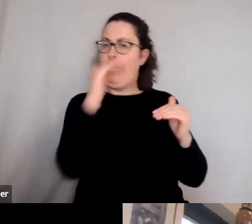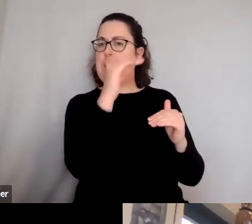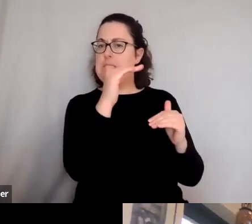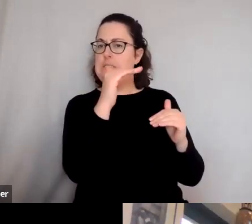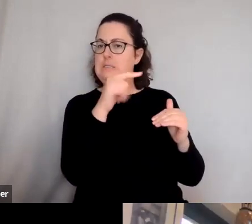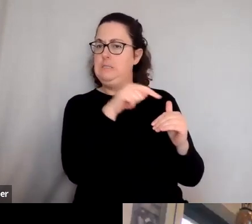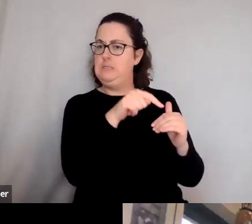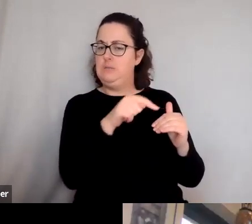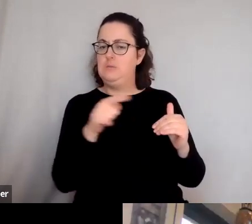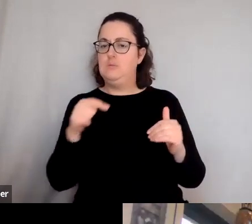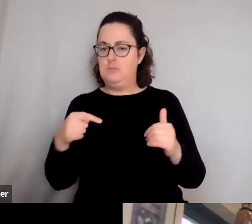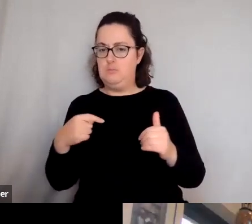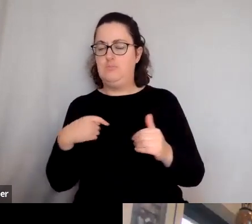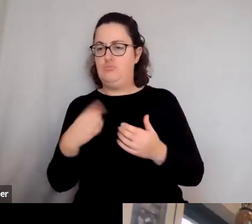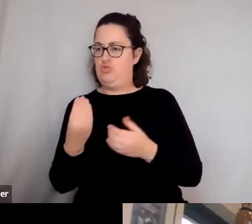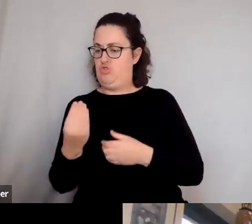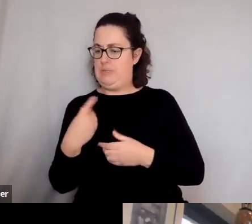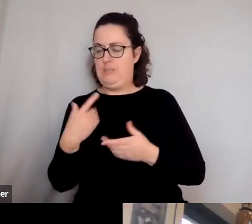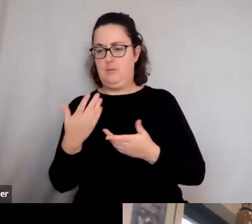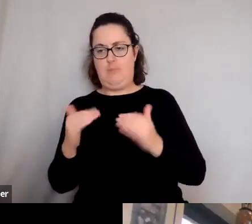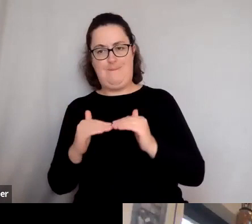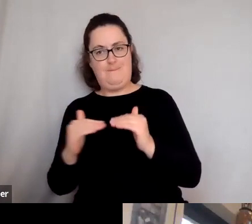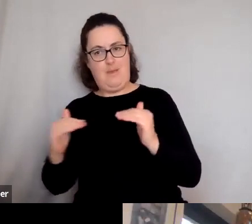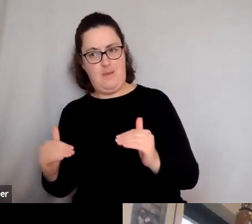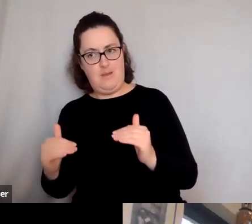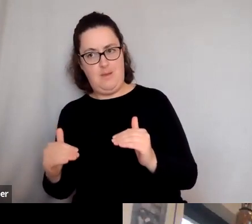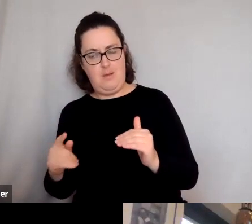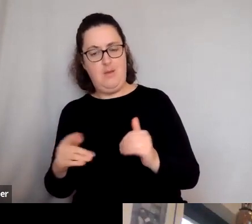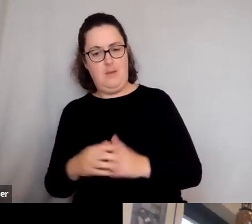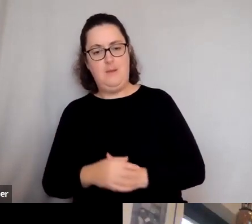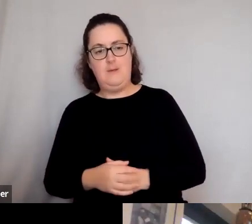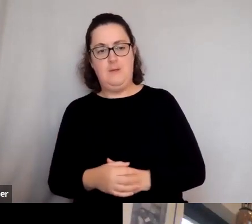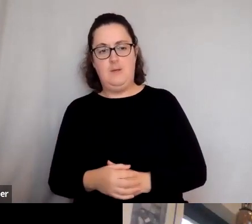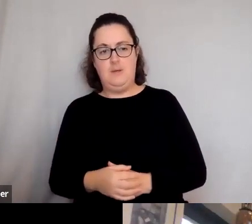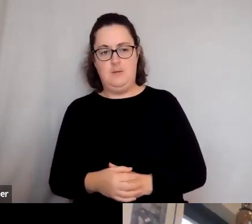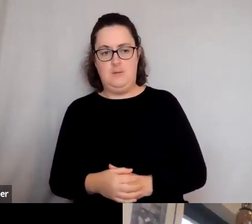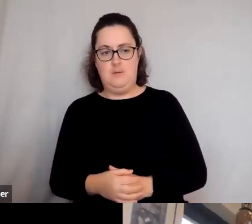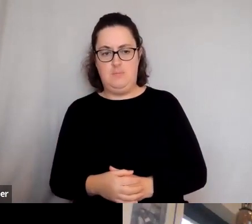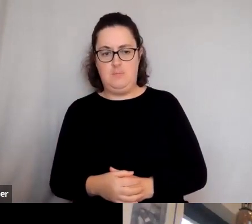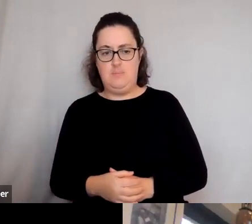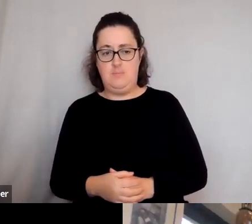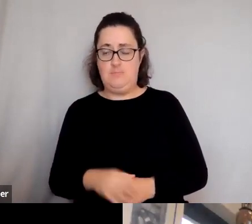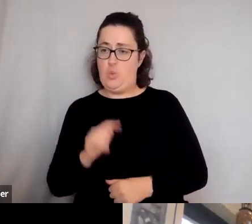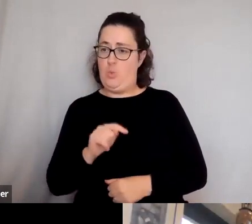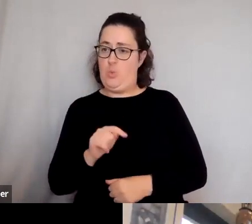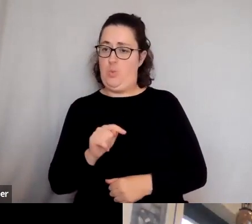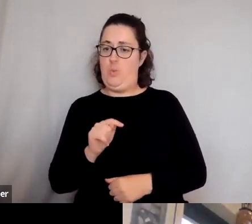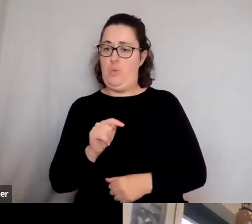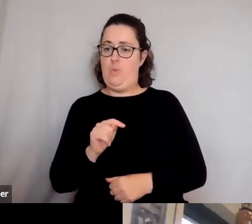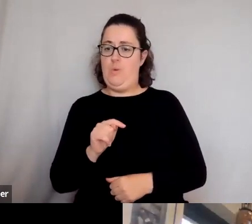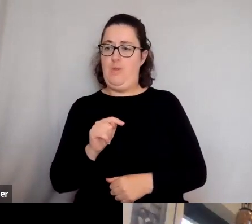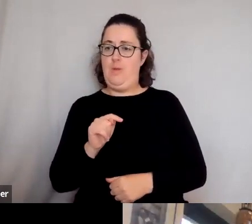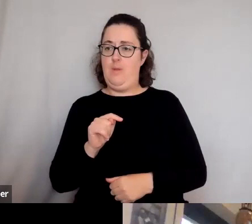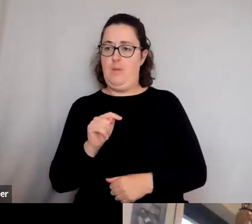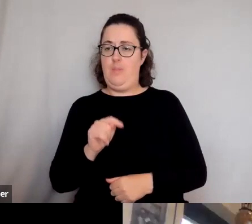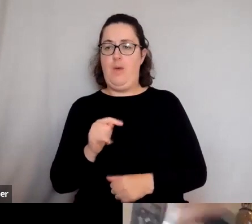very, very hung up on the idea of elections. I that is what, that is what, in a sense, it centres. That's, you know, the